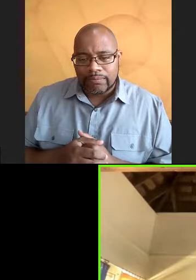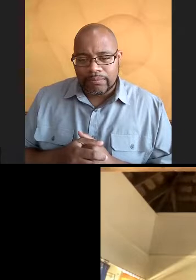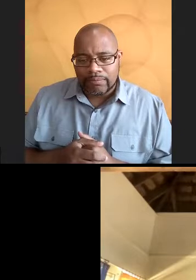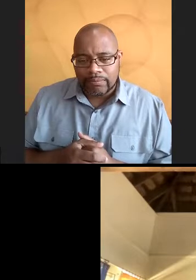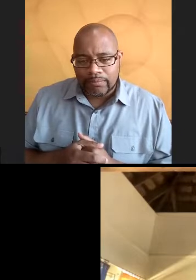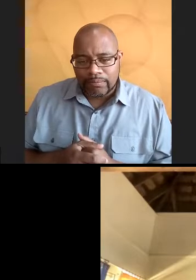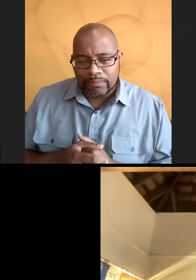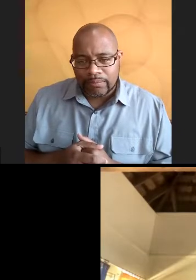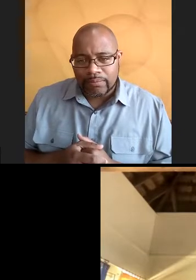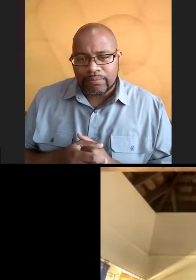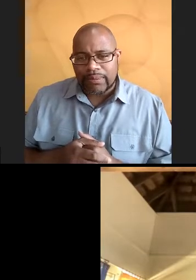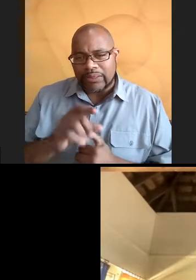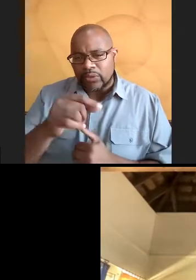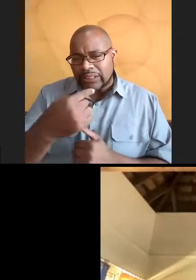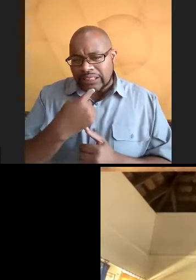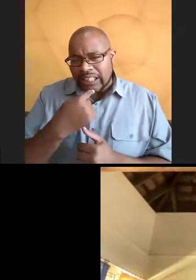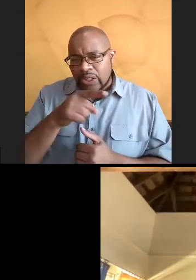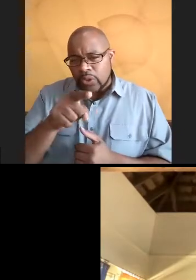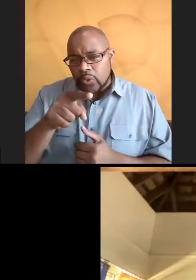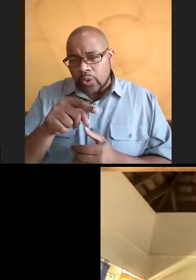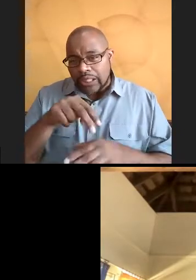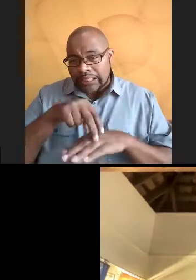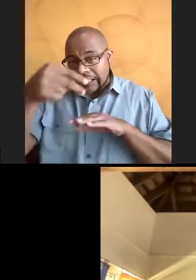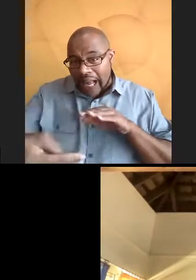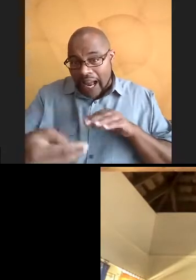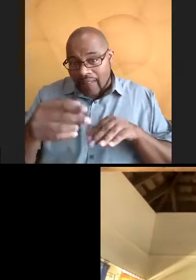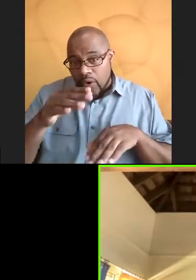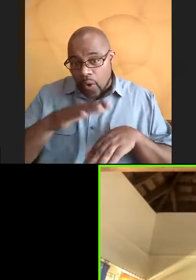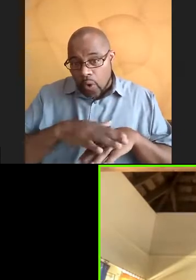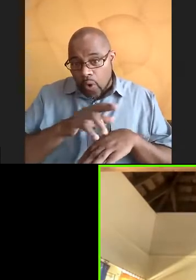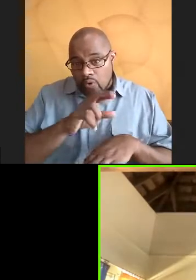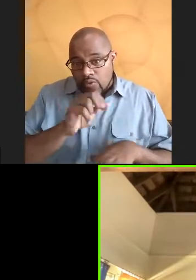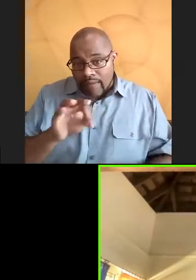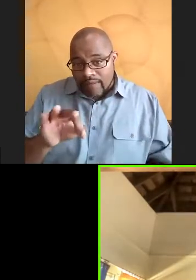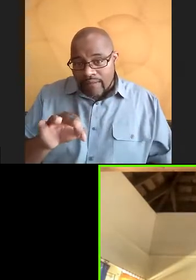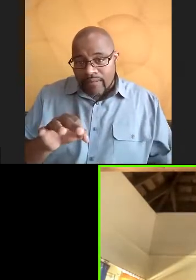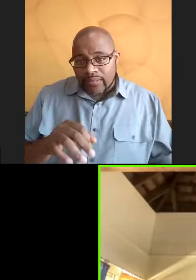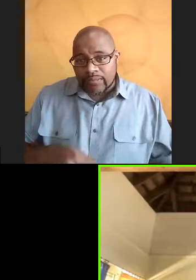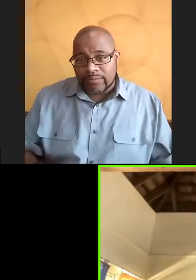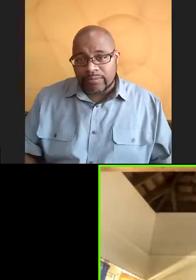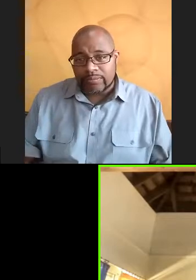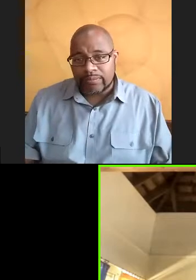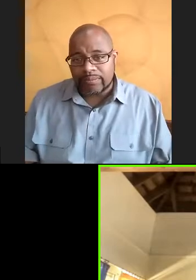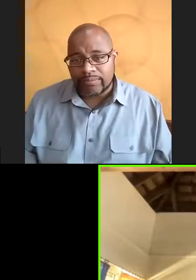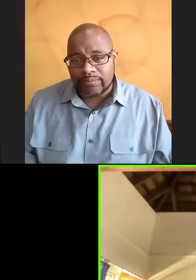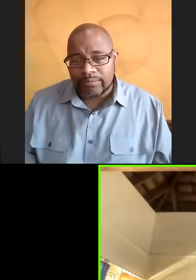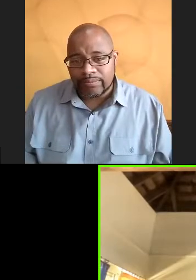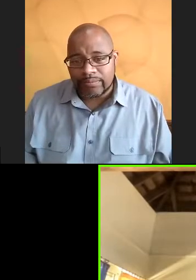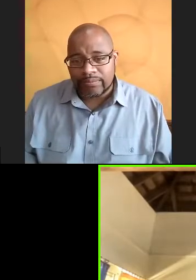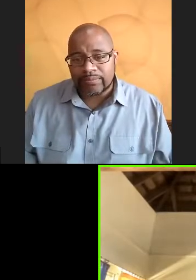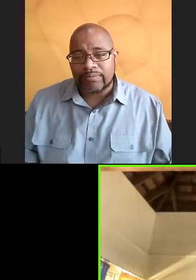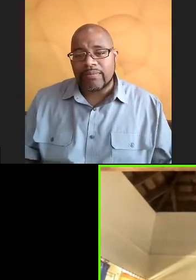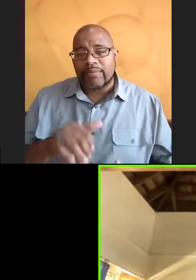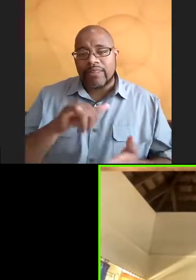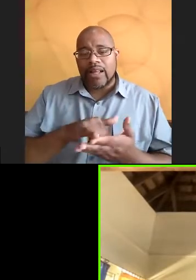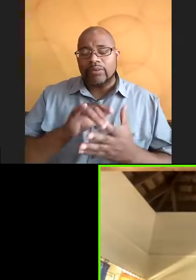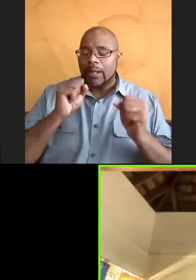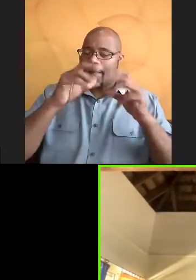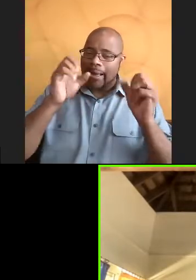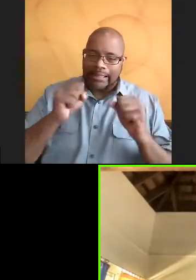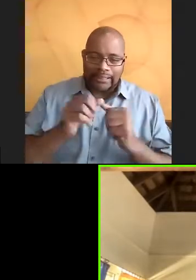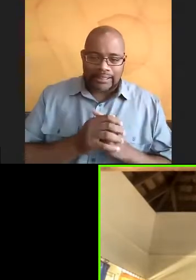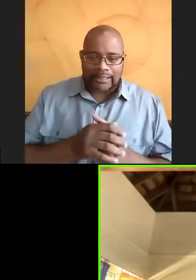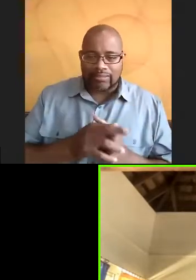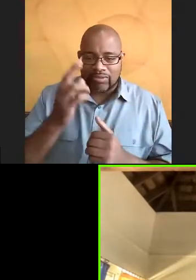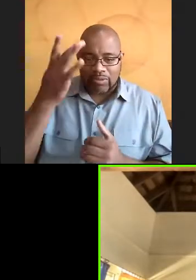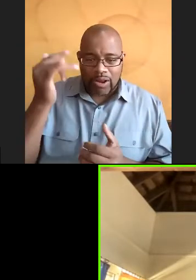not. Did you say diving off the forewreath? Yes. Oh, yes. That was amazing because